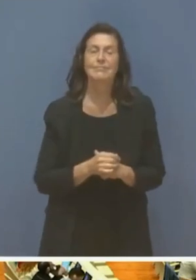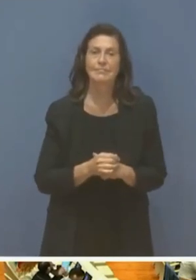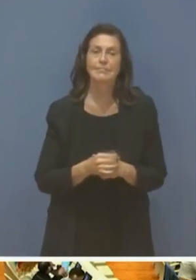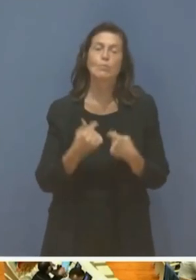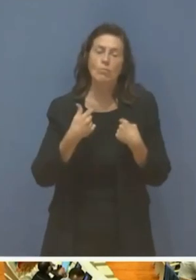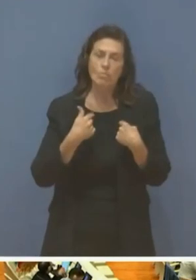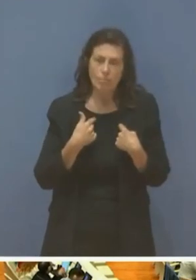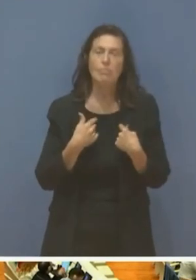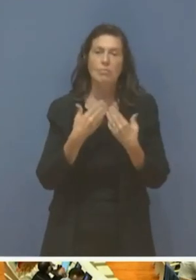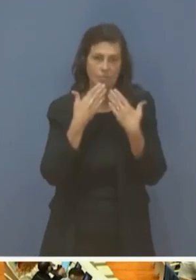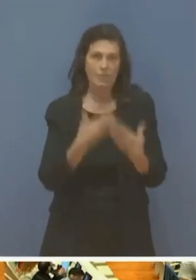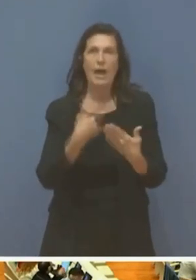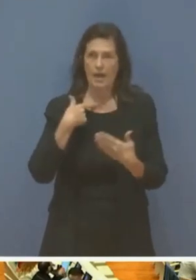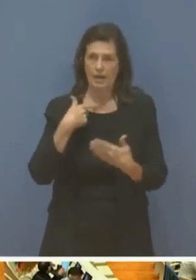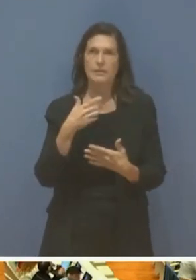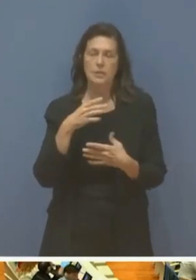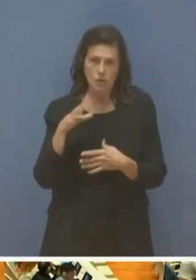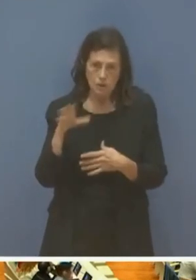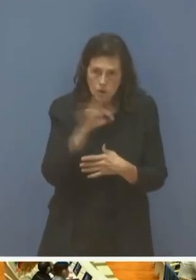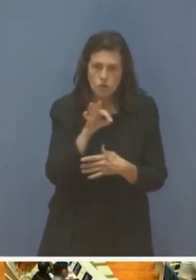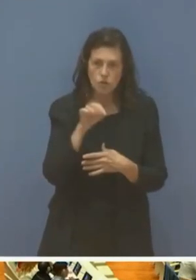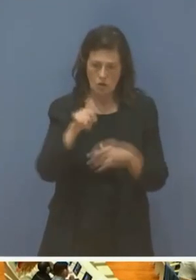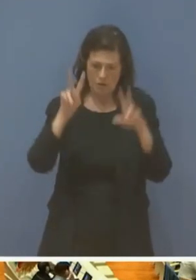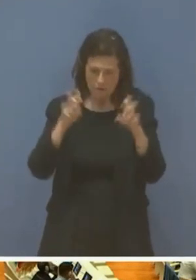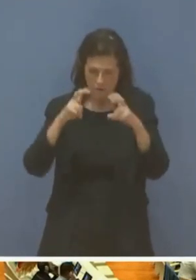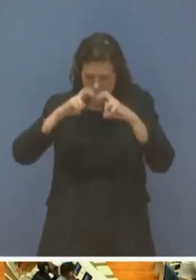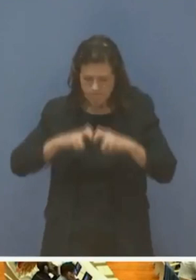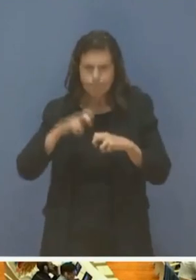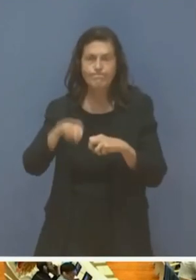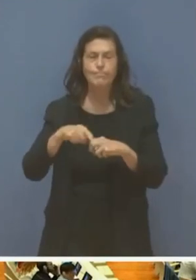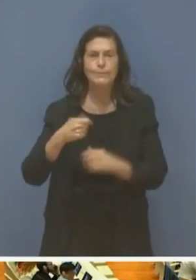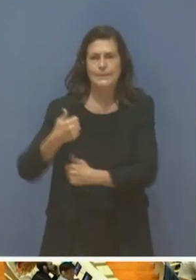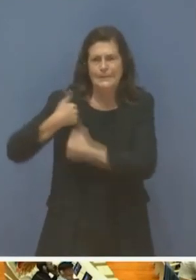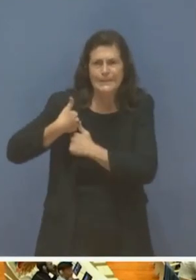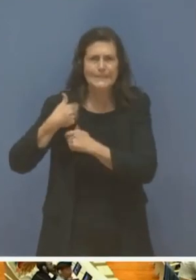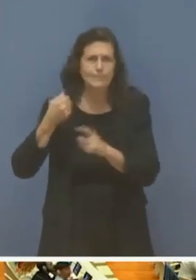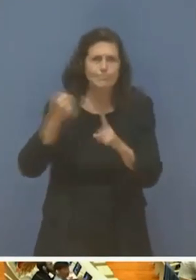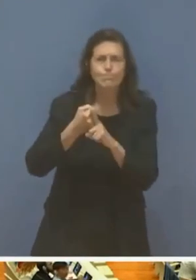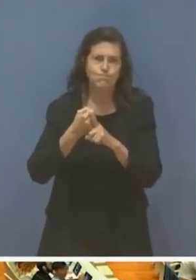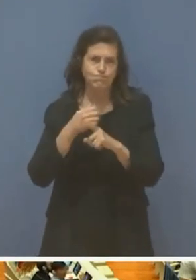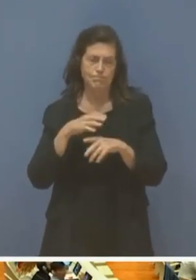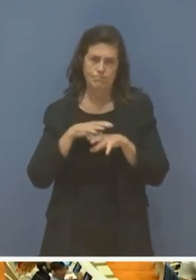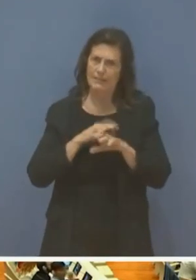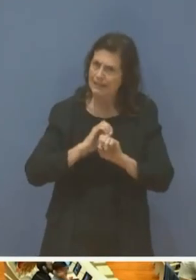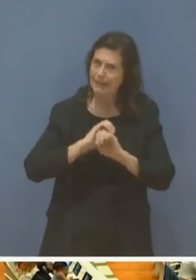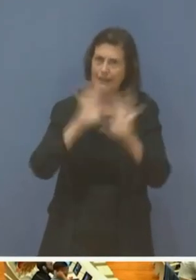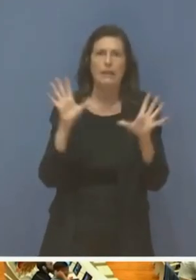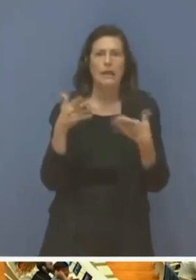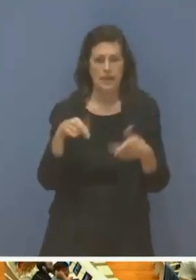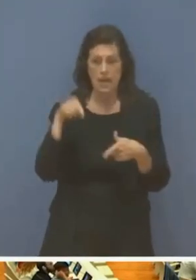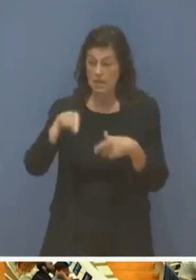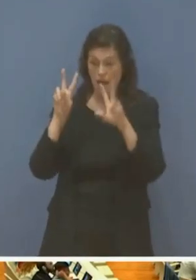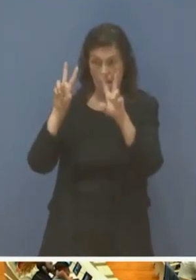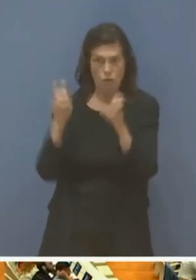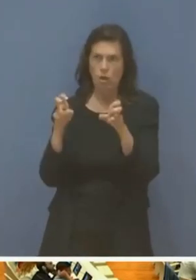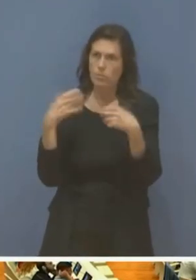chosen to work on the impact of militarization on the rights of indigenous peoples. It's clear for all of us that this a topical subject. I